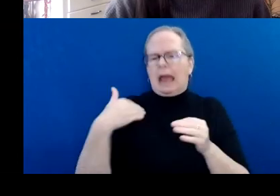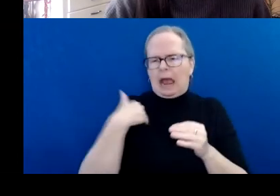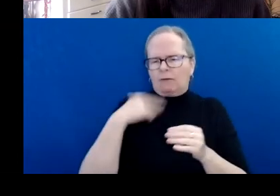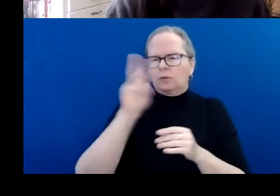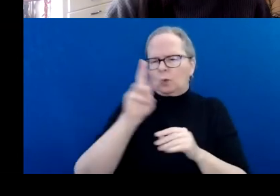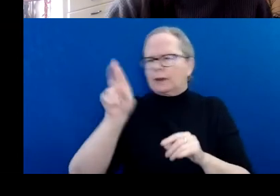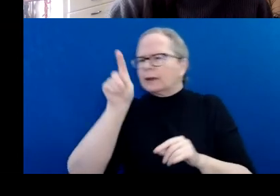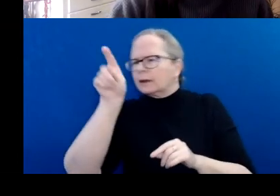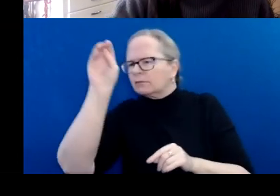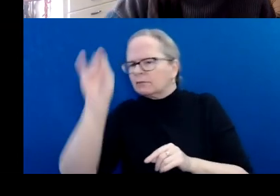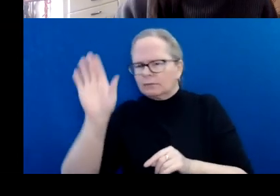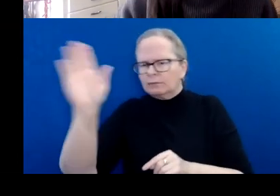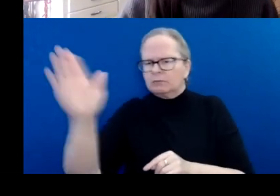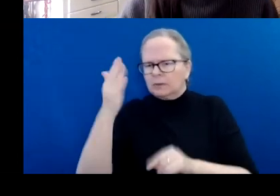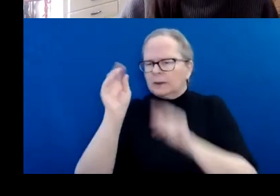and revenues.